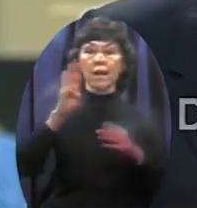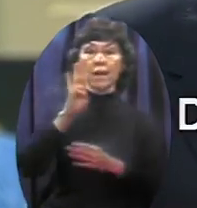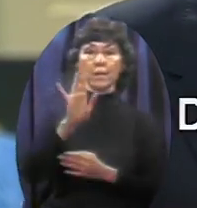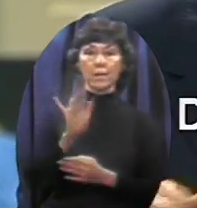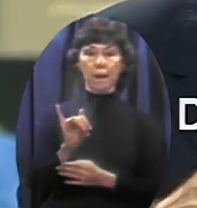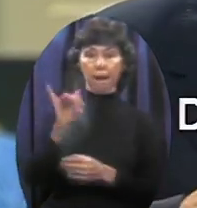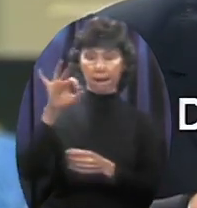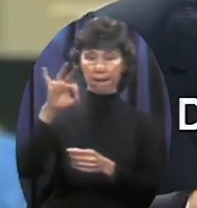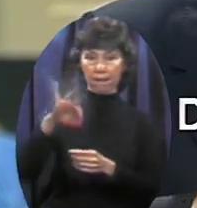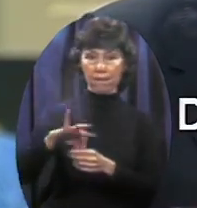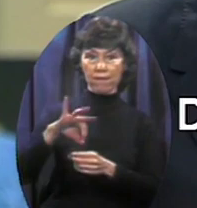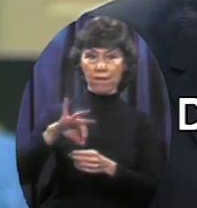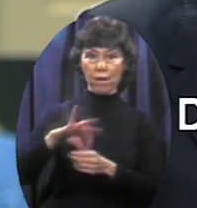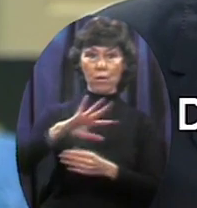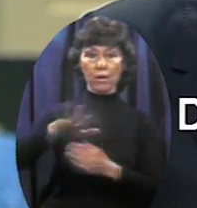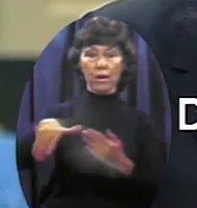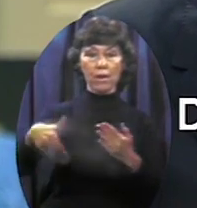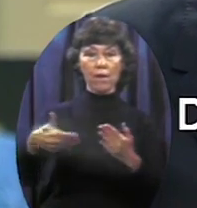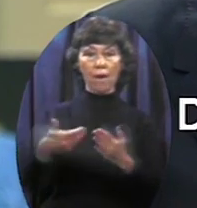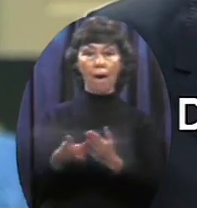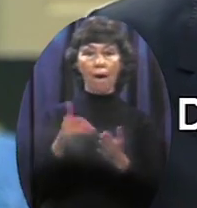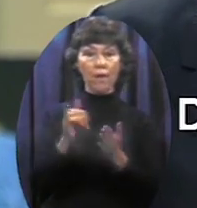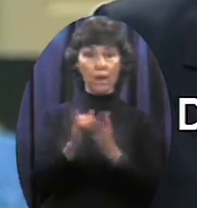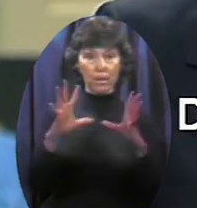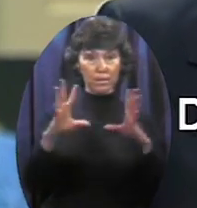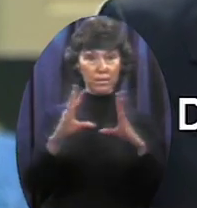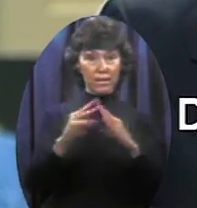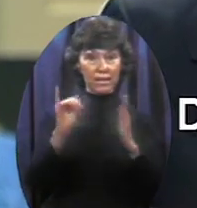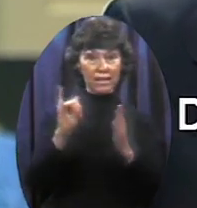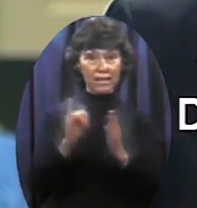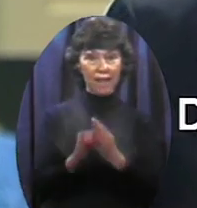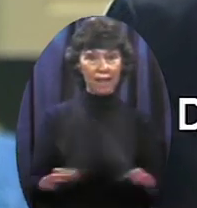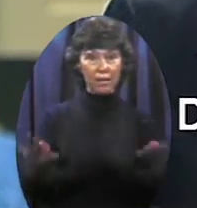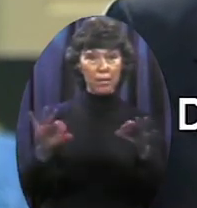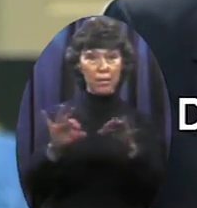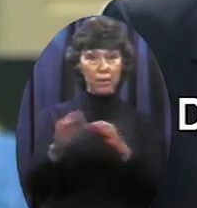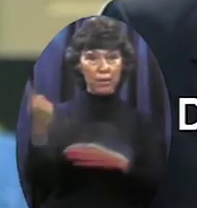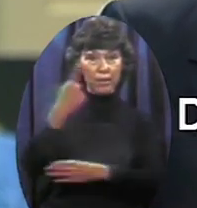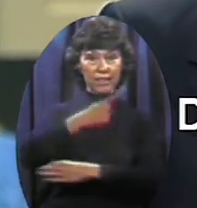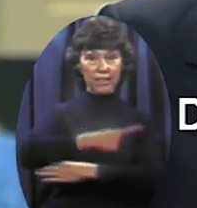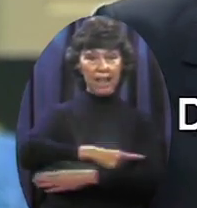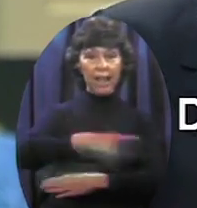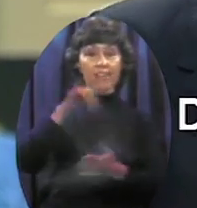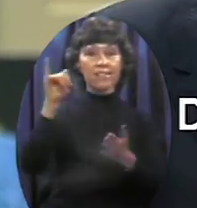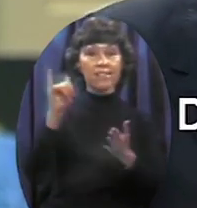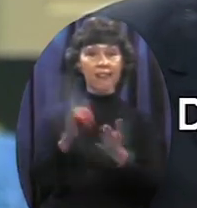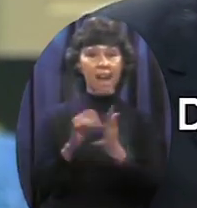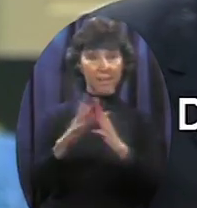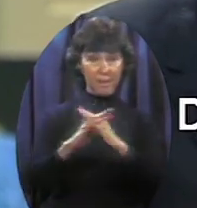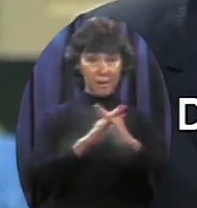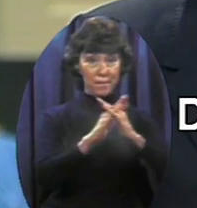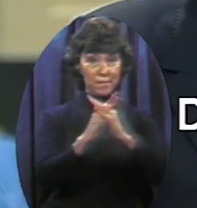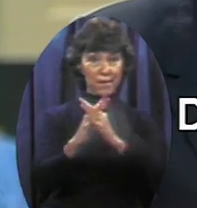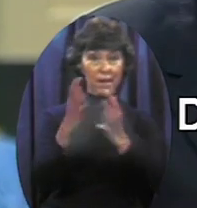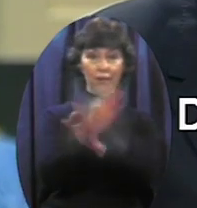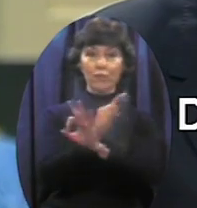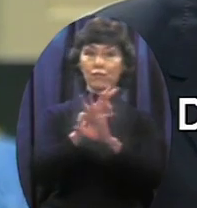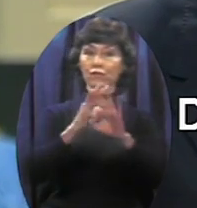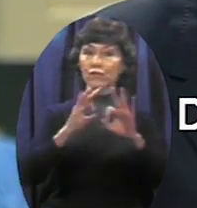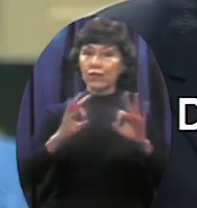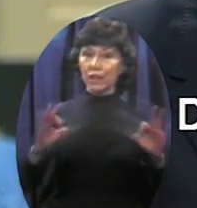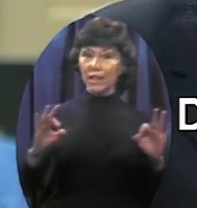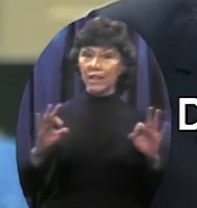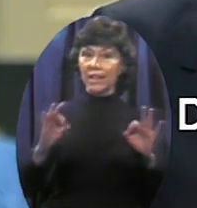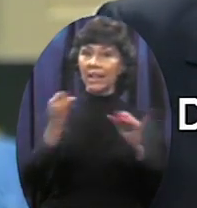of those who were meeting on that momentous day. America is a free and indigenous